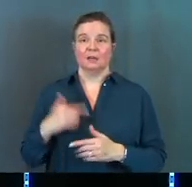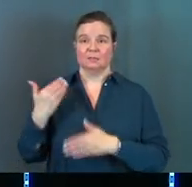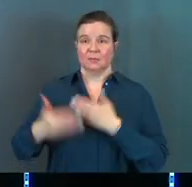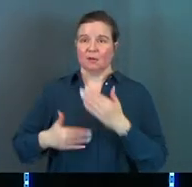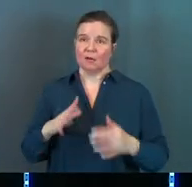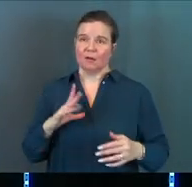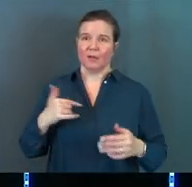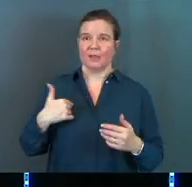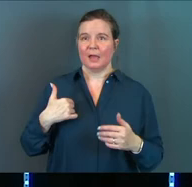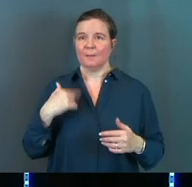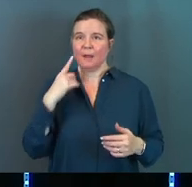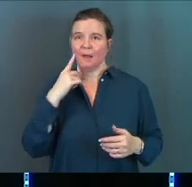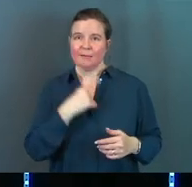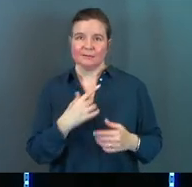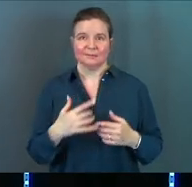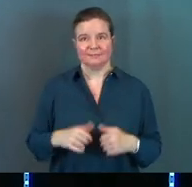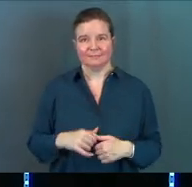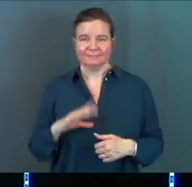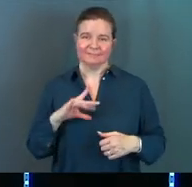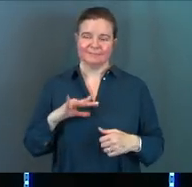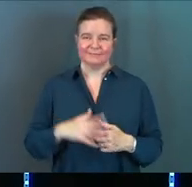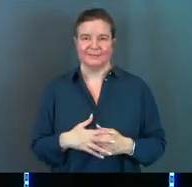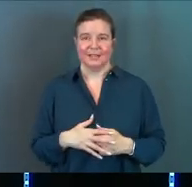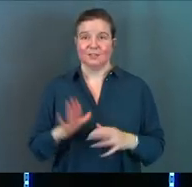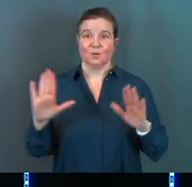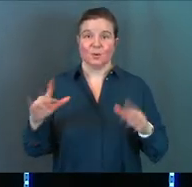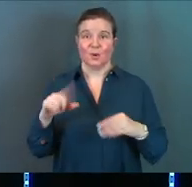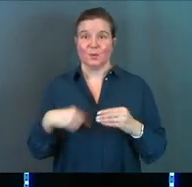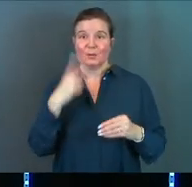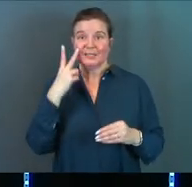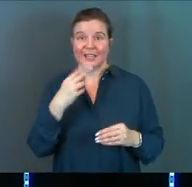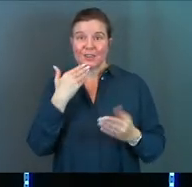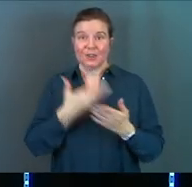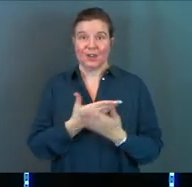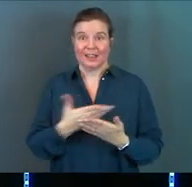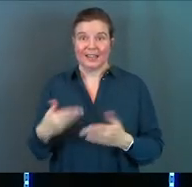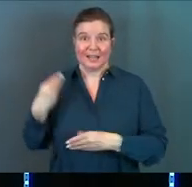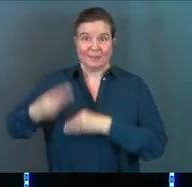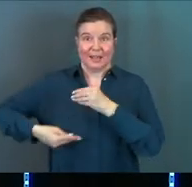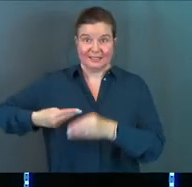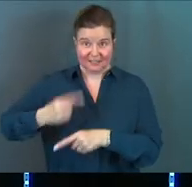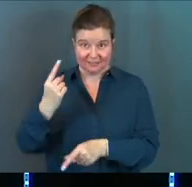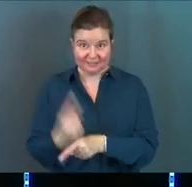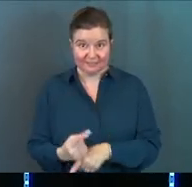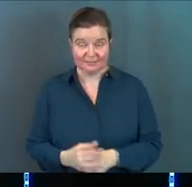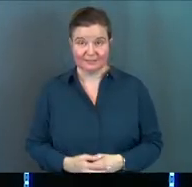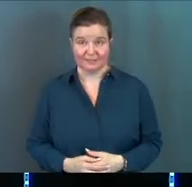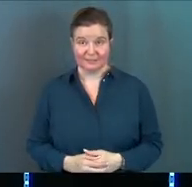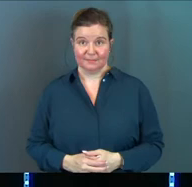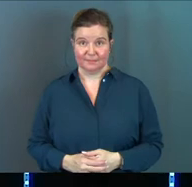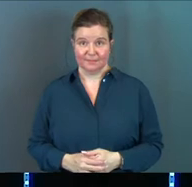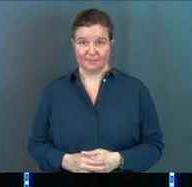passed down. We're like, oh, I've got my eyes. And so great when we see the good things pass down, isn't it?